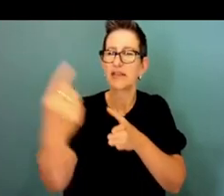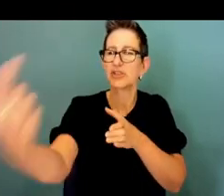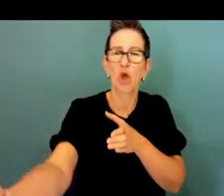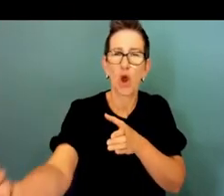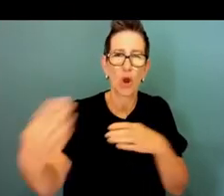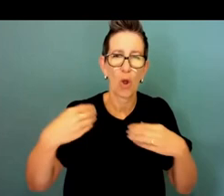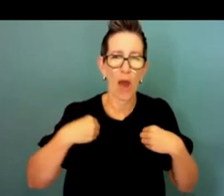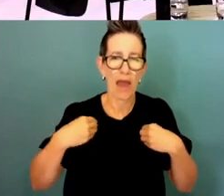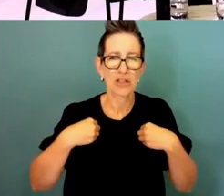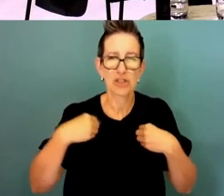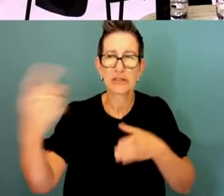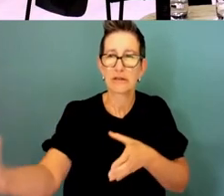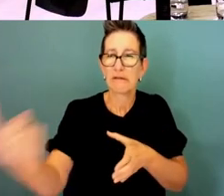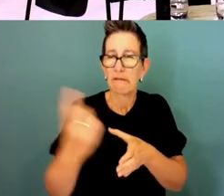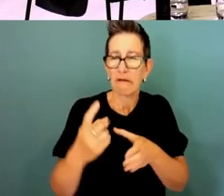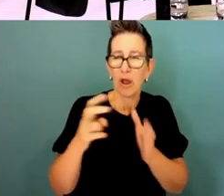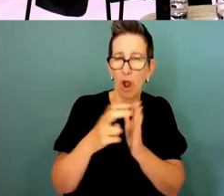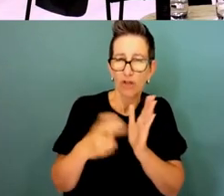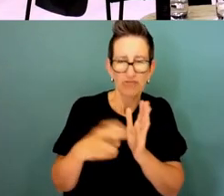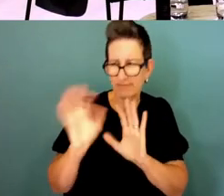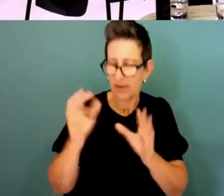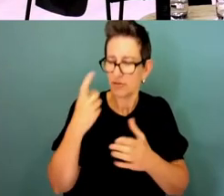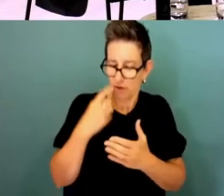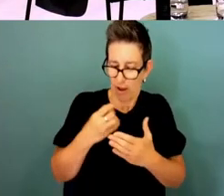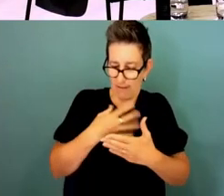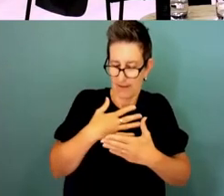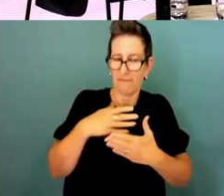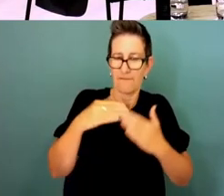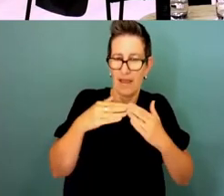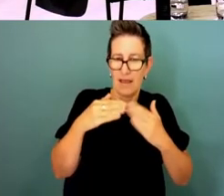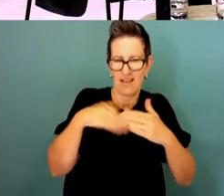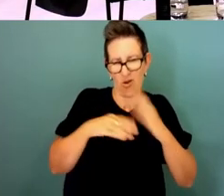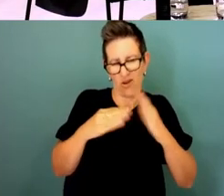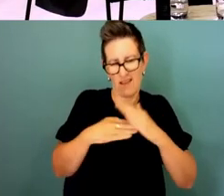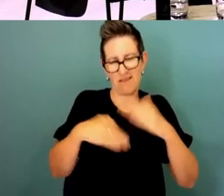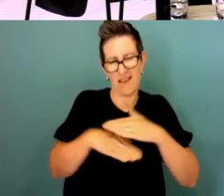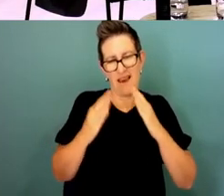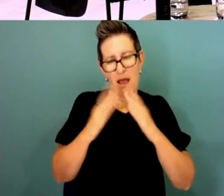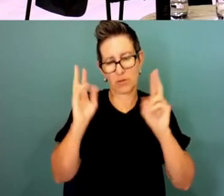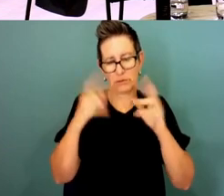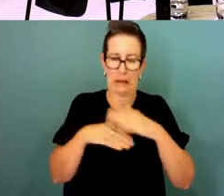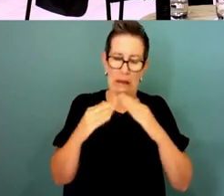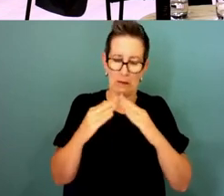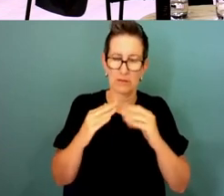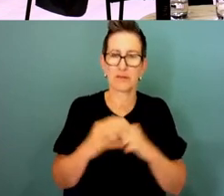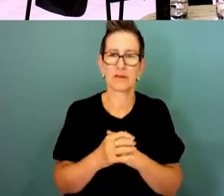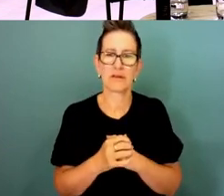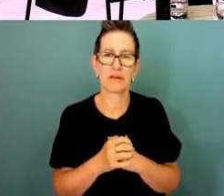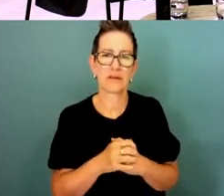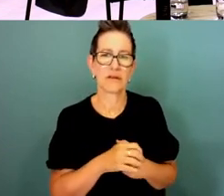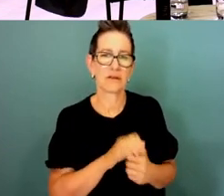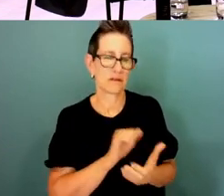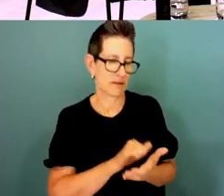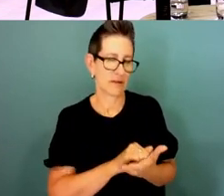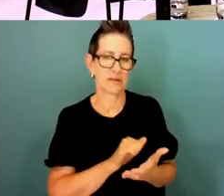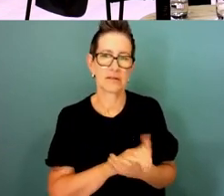you yeah the panel's absolutely right about the sense of purpose and our employee value proposition that's pretty fundamental we